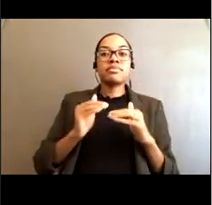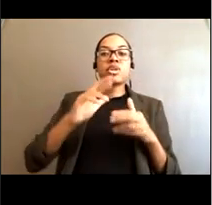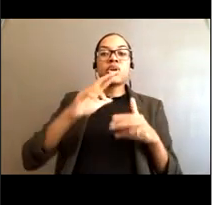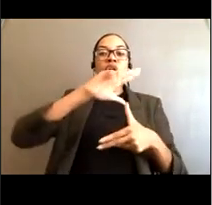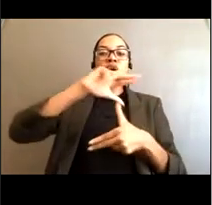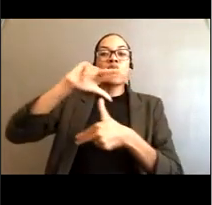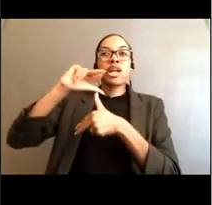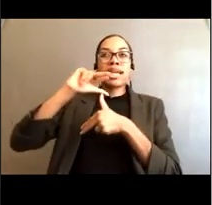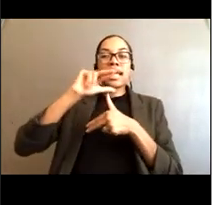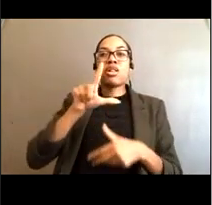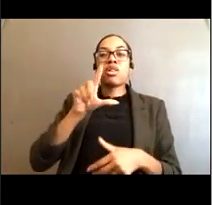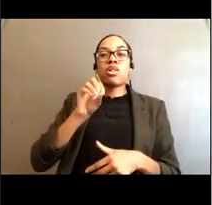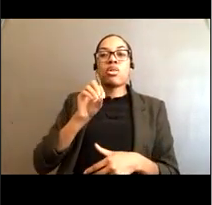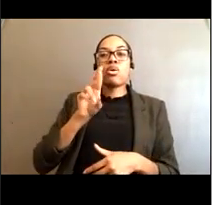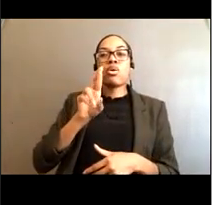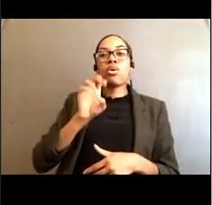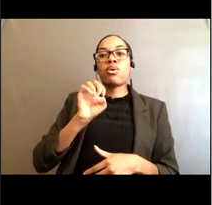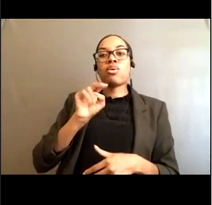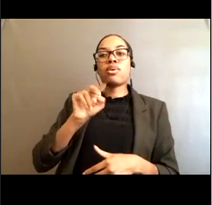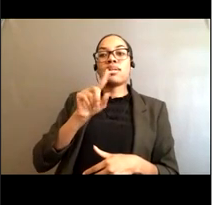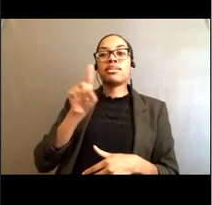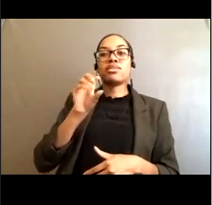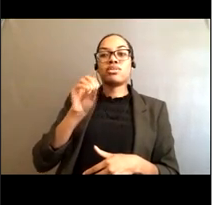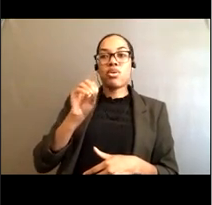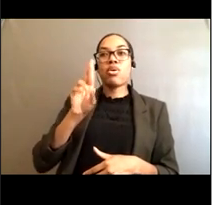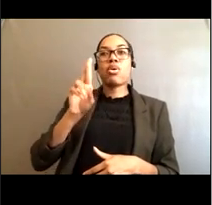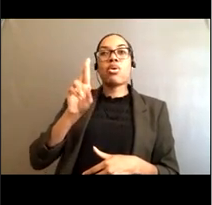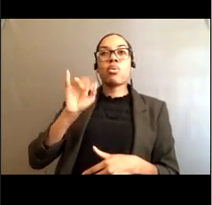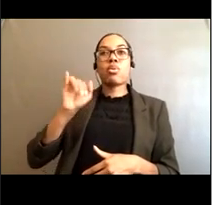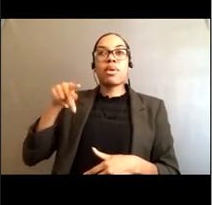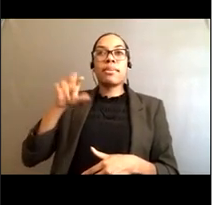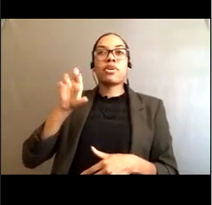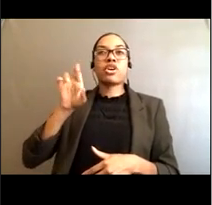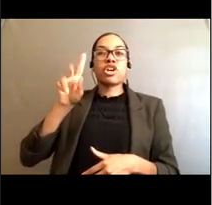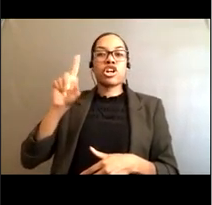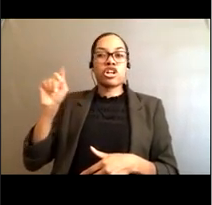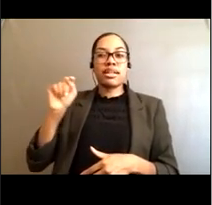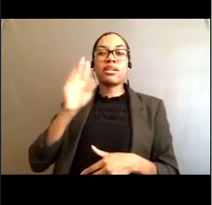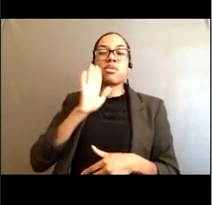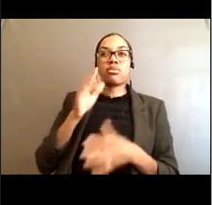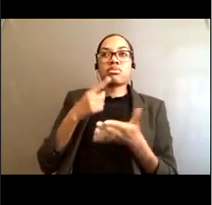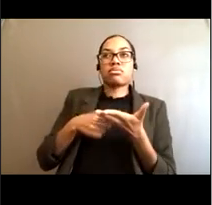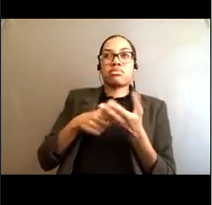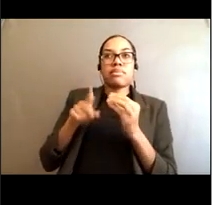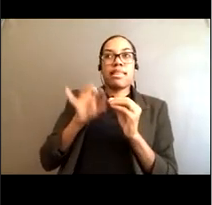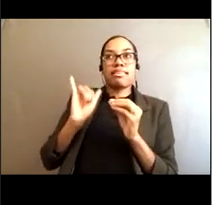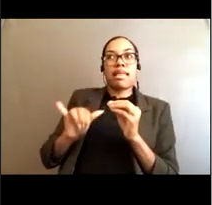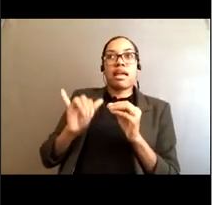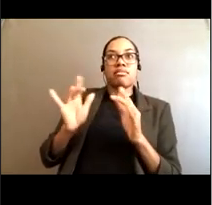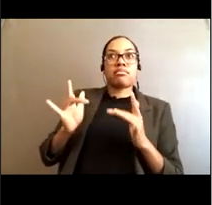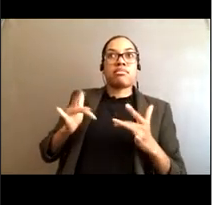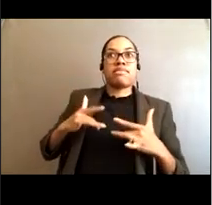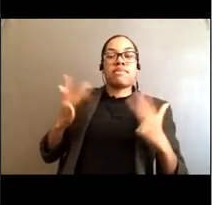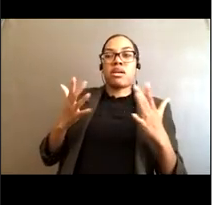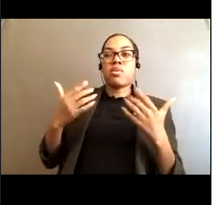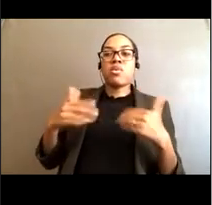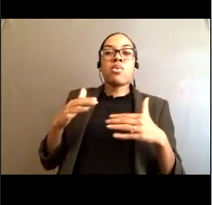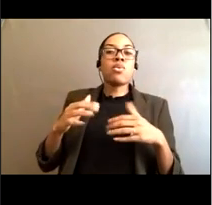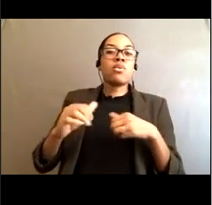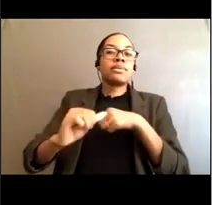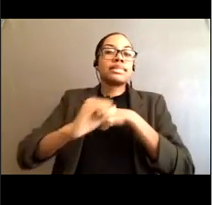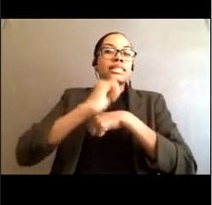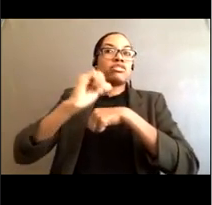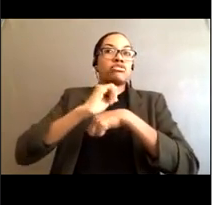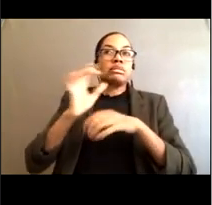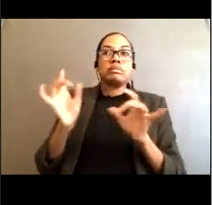current event, a real short case study of why that event was so dangerous for the United States, and that occurred last